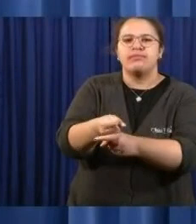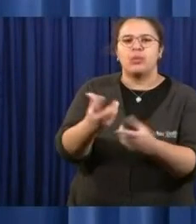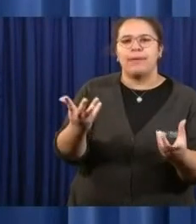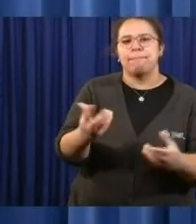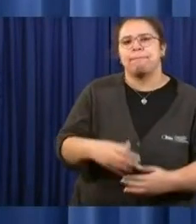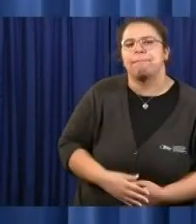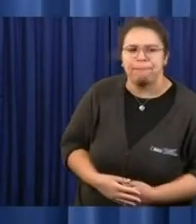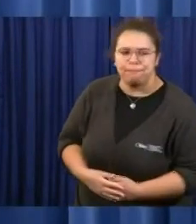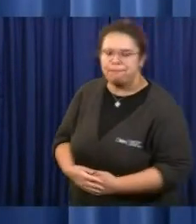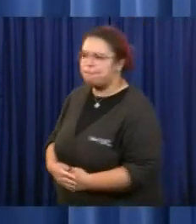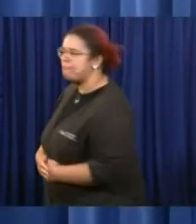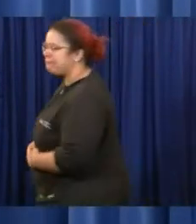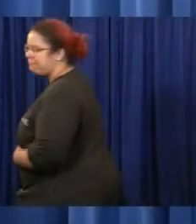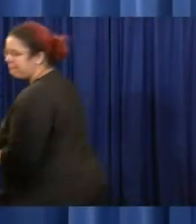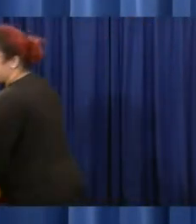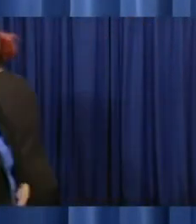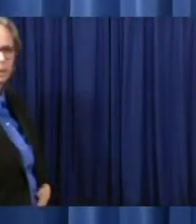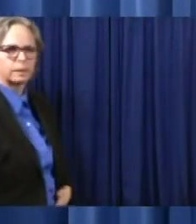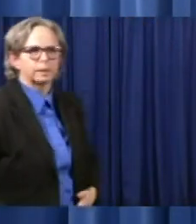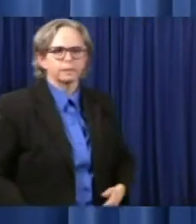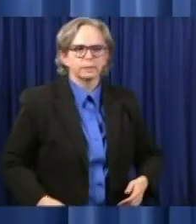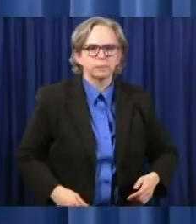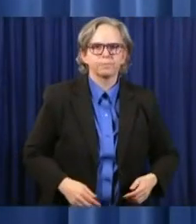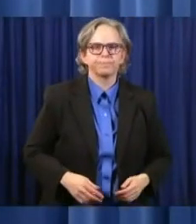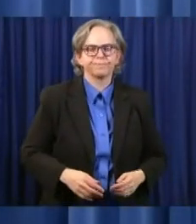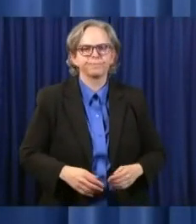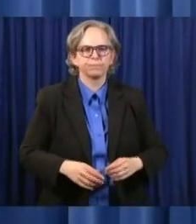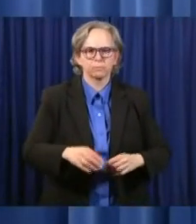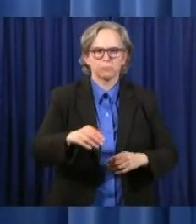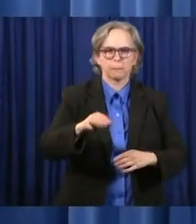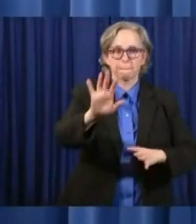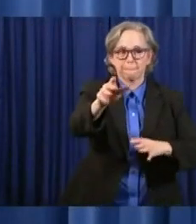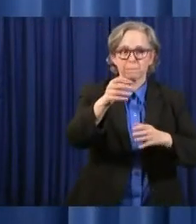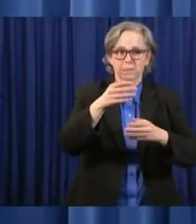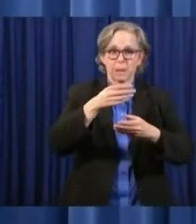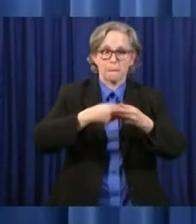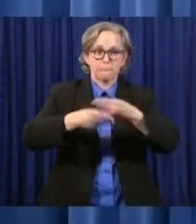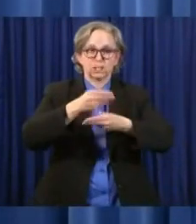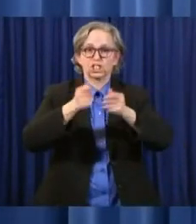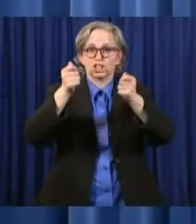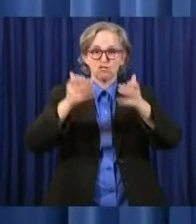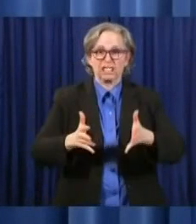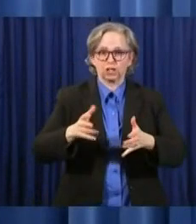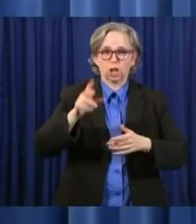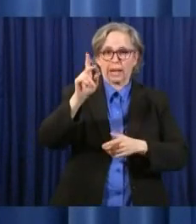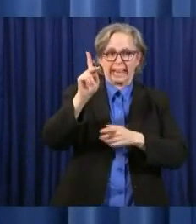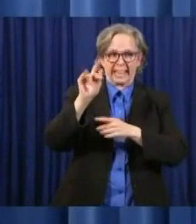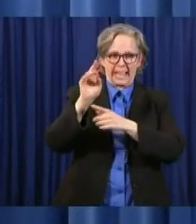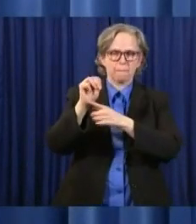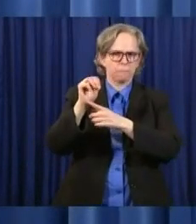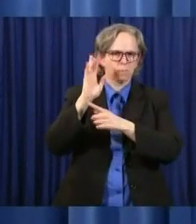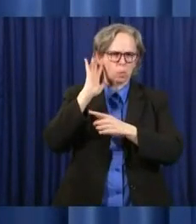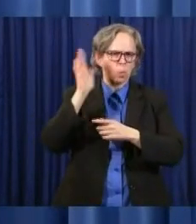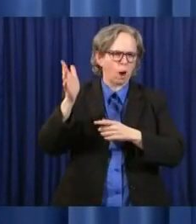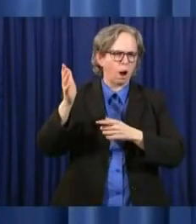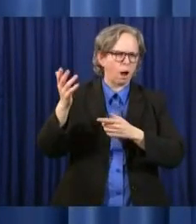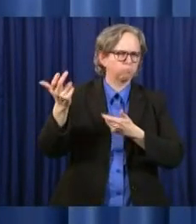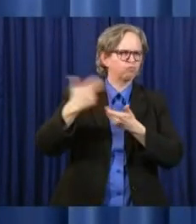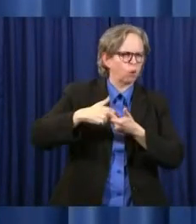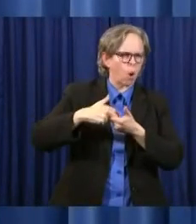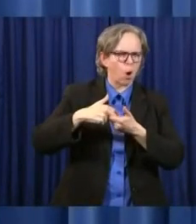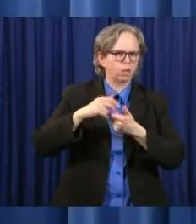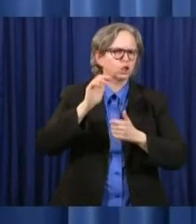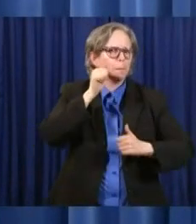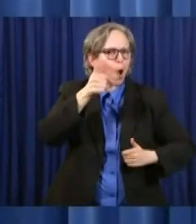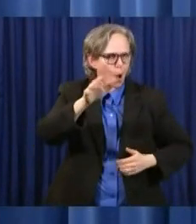Yeah, the budget director, Kim, will be making, will be available to the press corps tomorrow